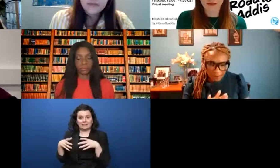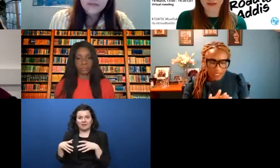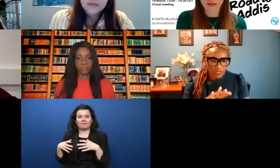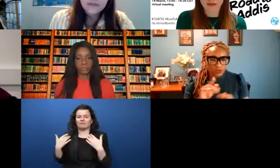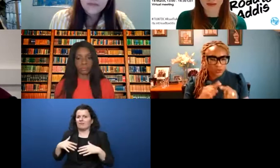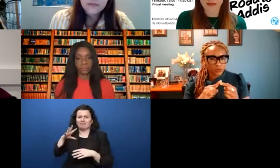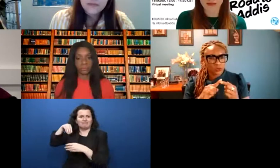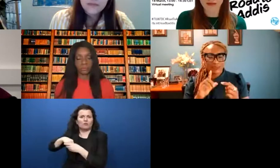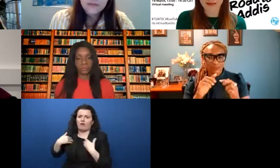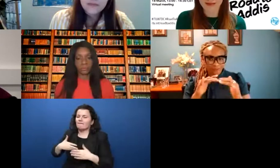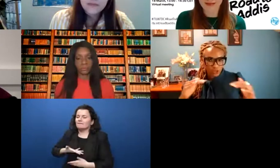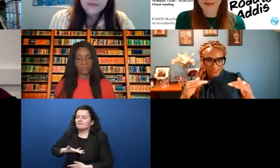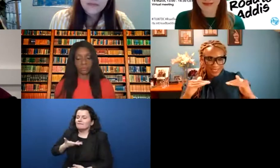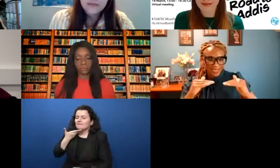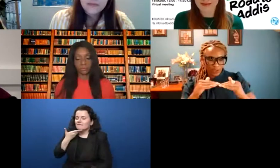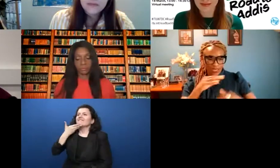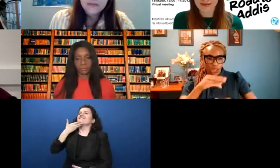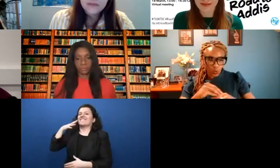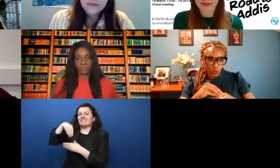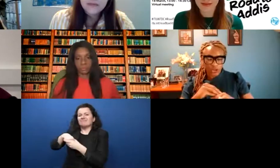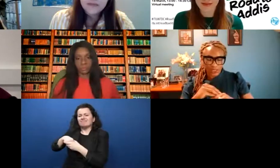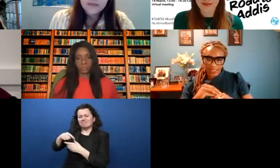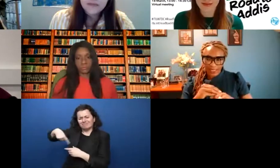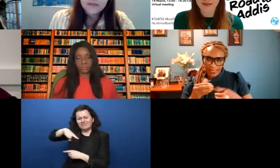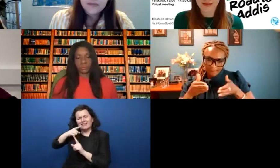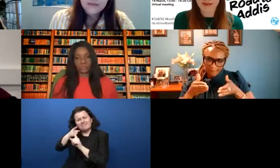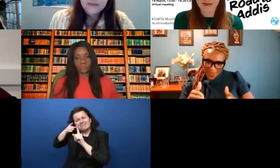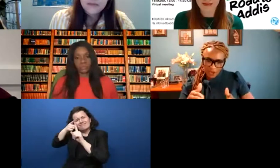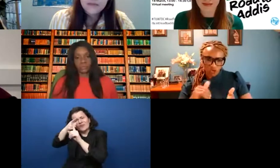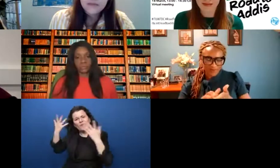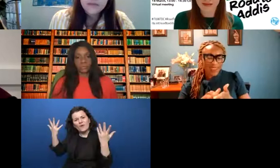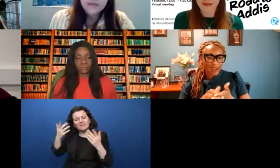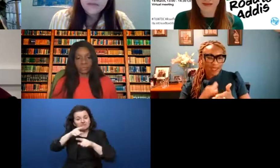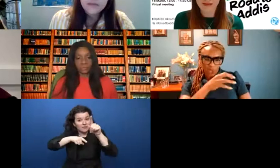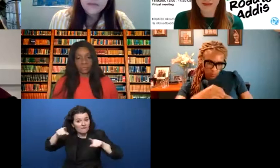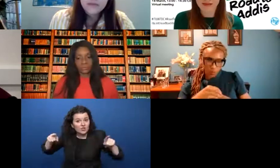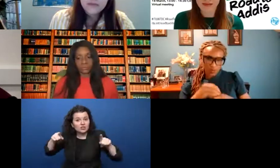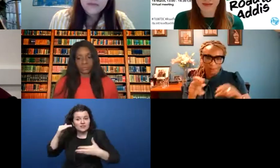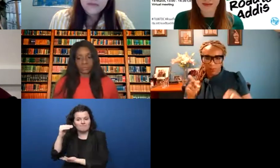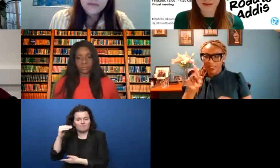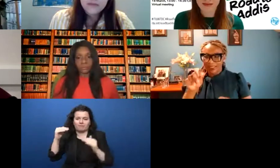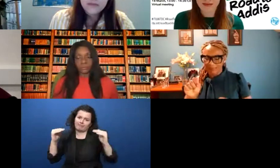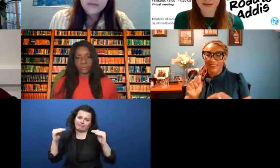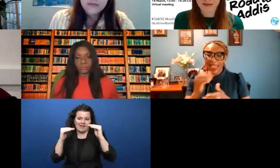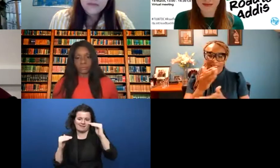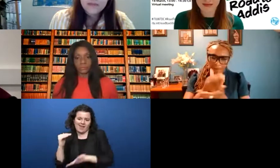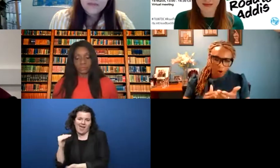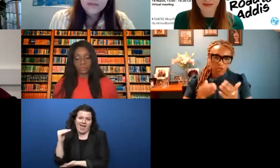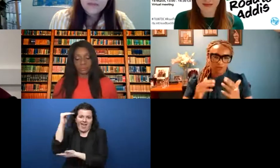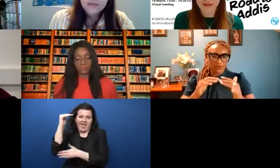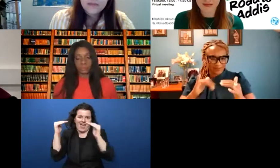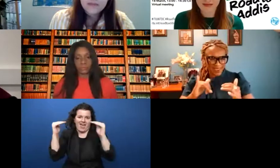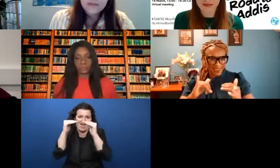work for T-Mobile. It is so committed to diversity, equity, and inclusion as a corporation. And they